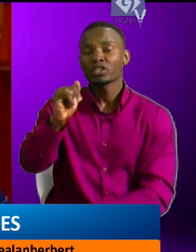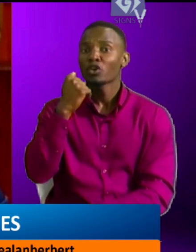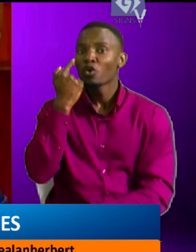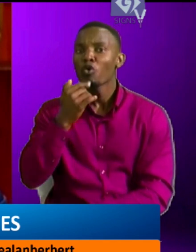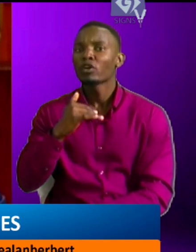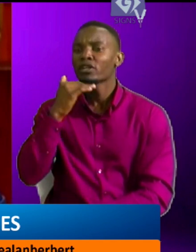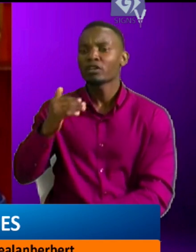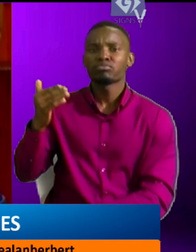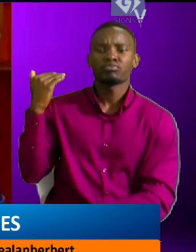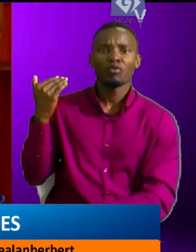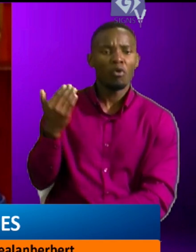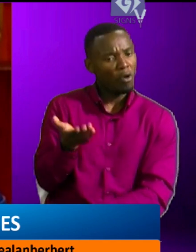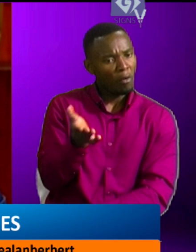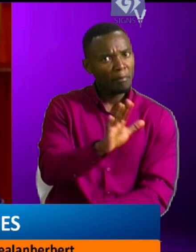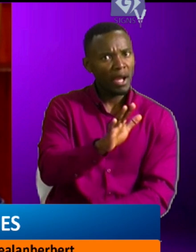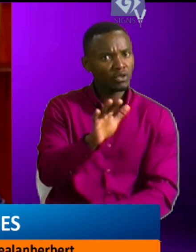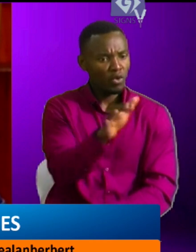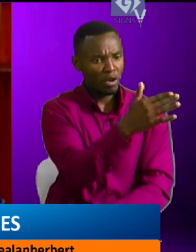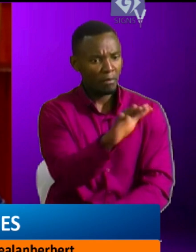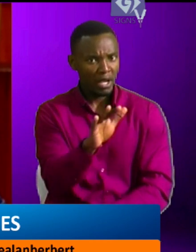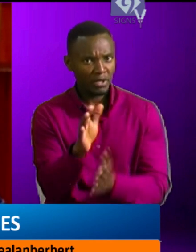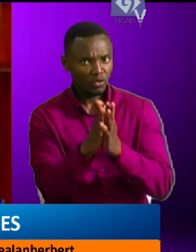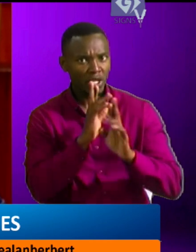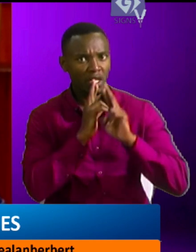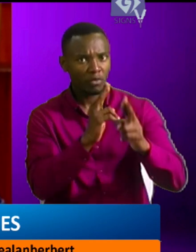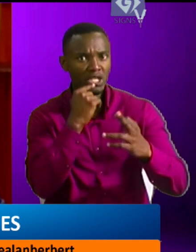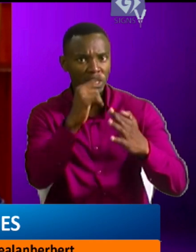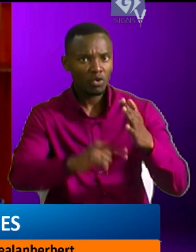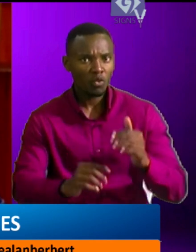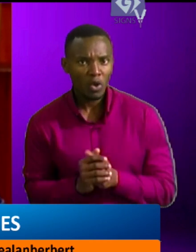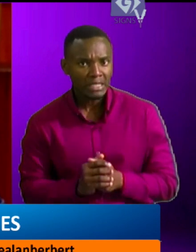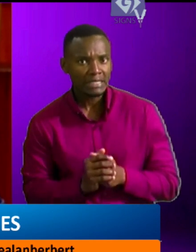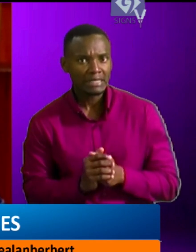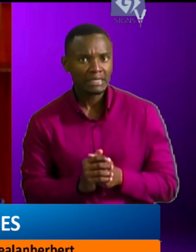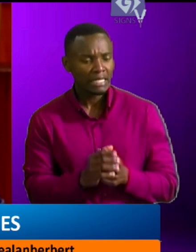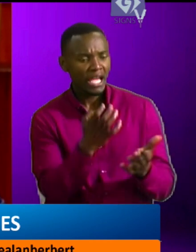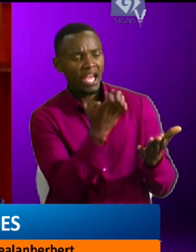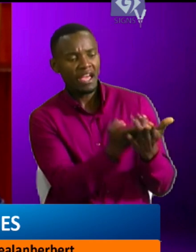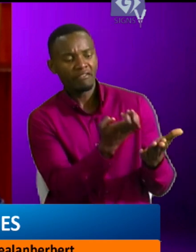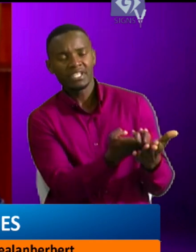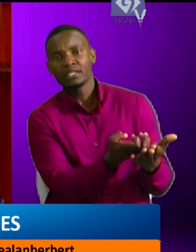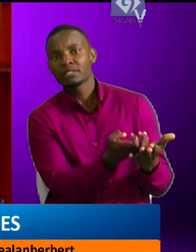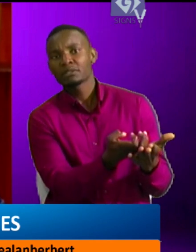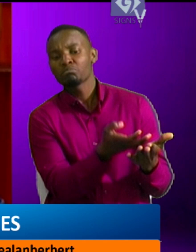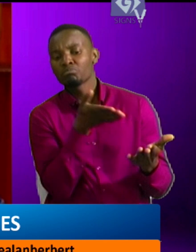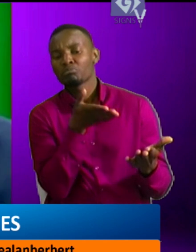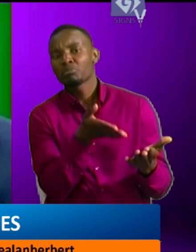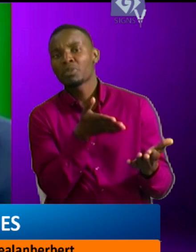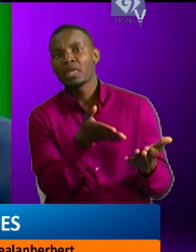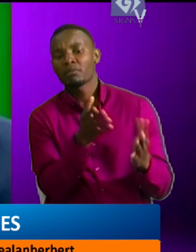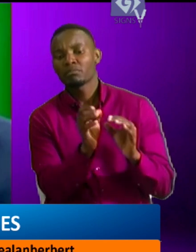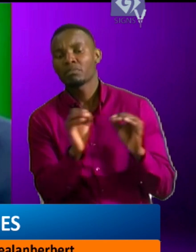came back to Palium into the report that no iota of evidence was found against me.